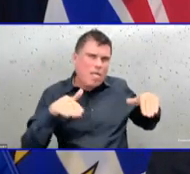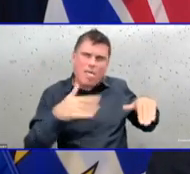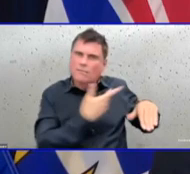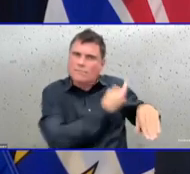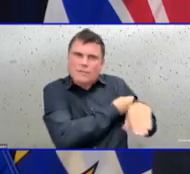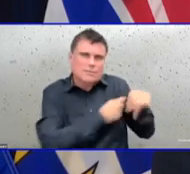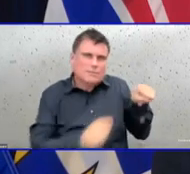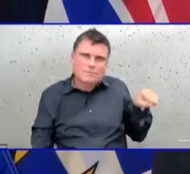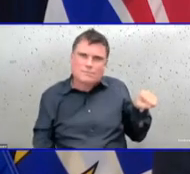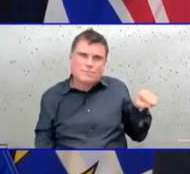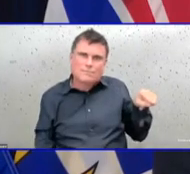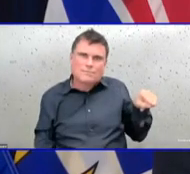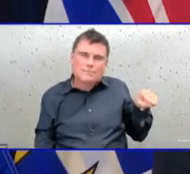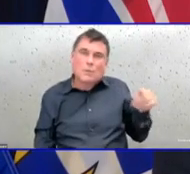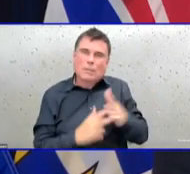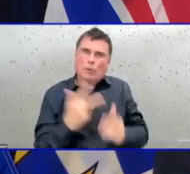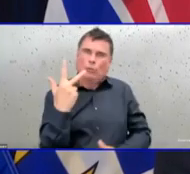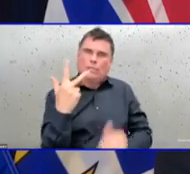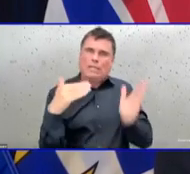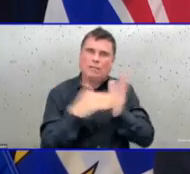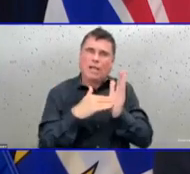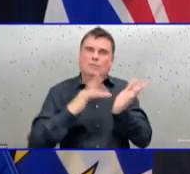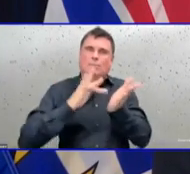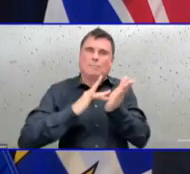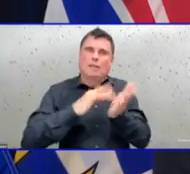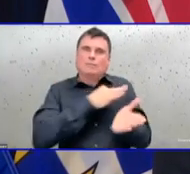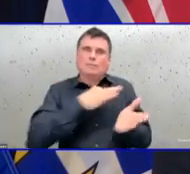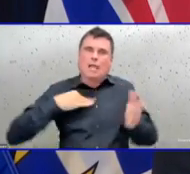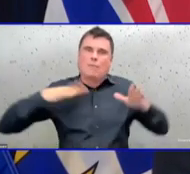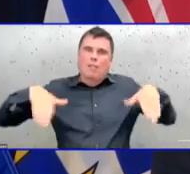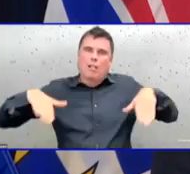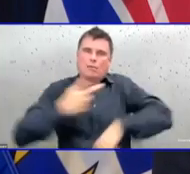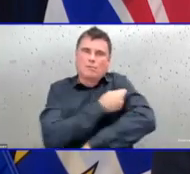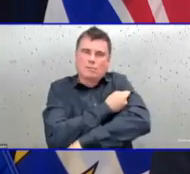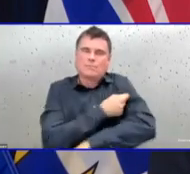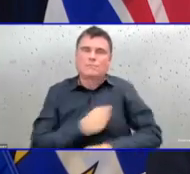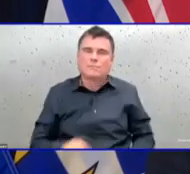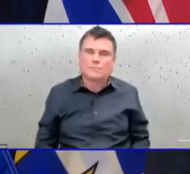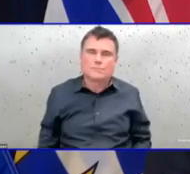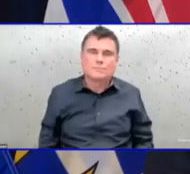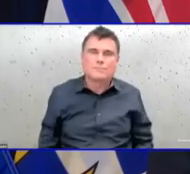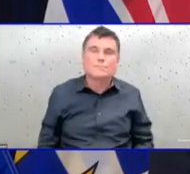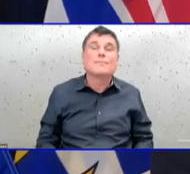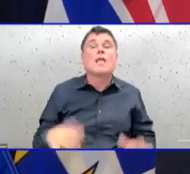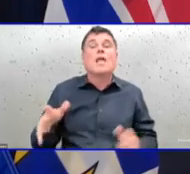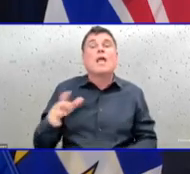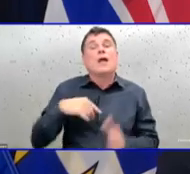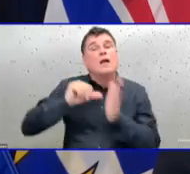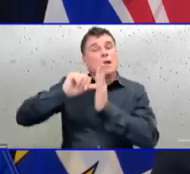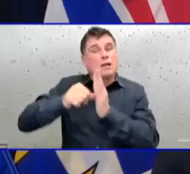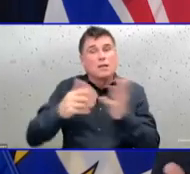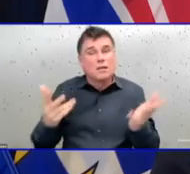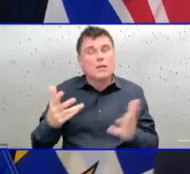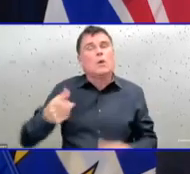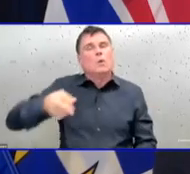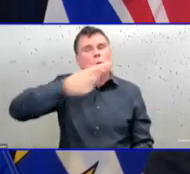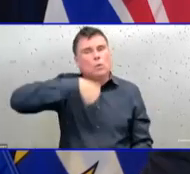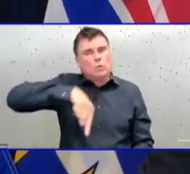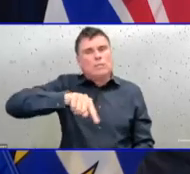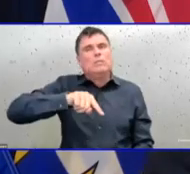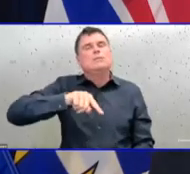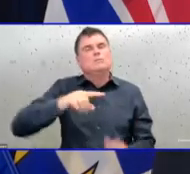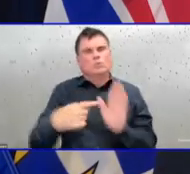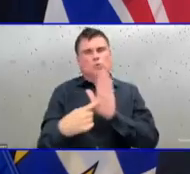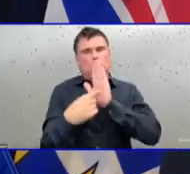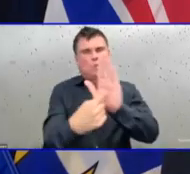that we're going to provide a breakdown tomorrow of some major occupation groups to give you a sense. But I'll tell you